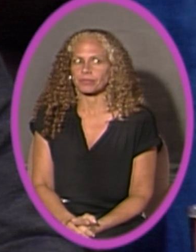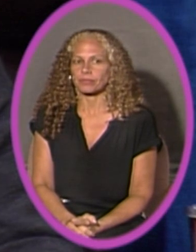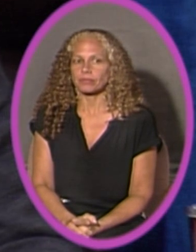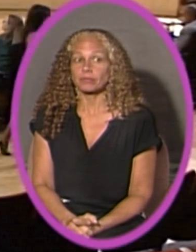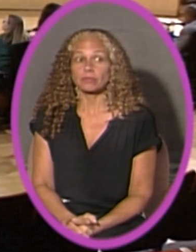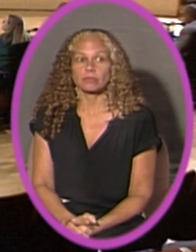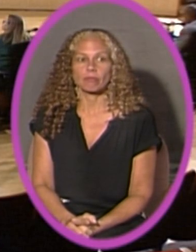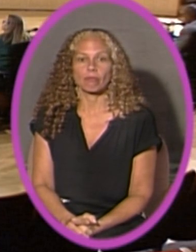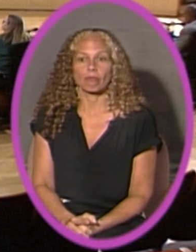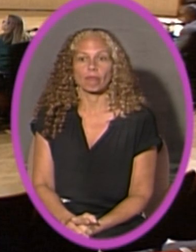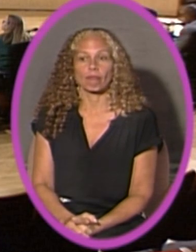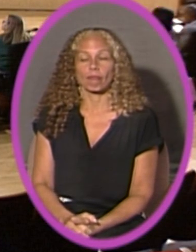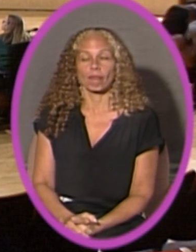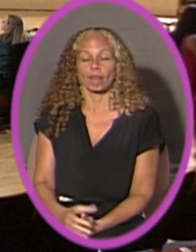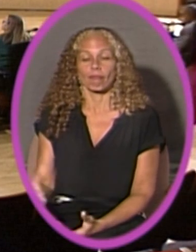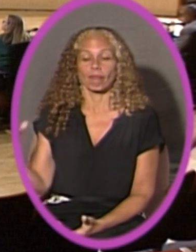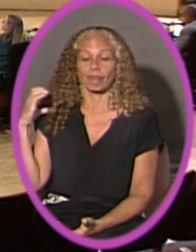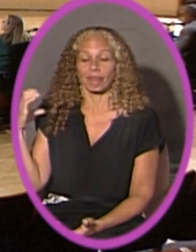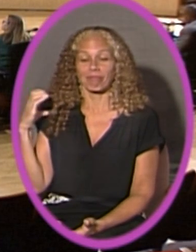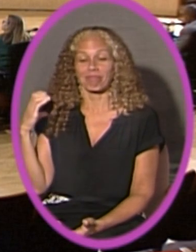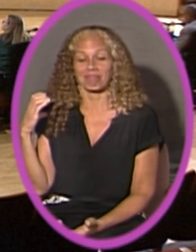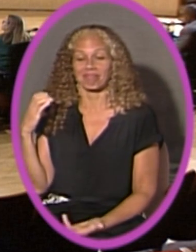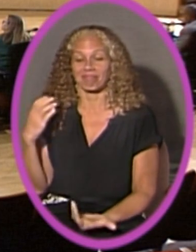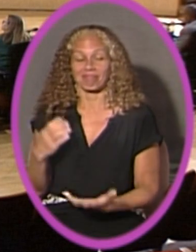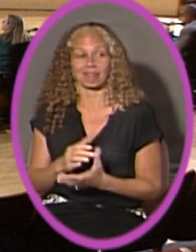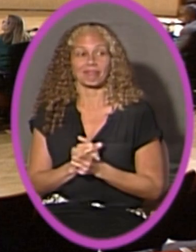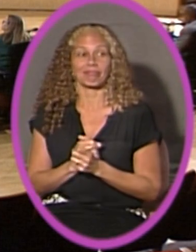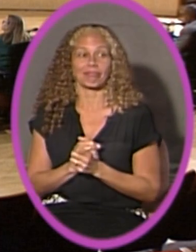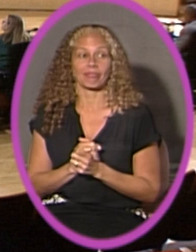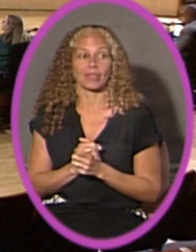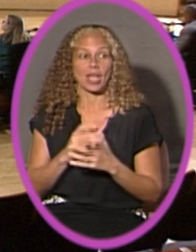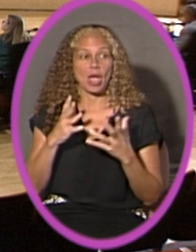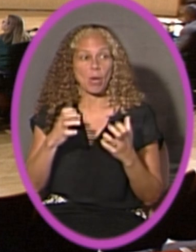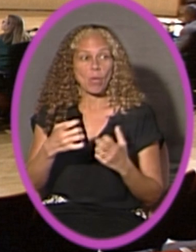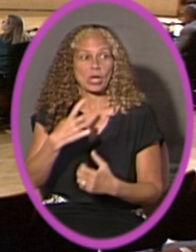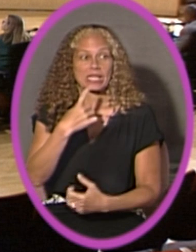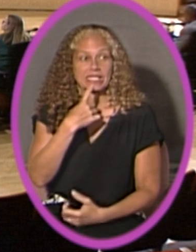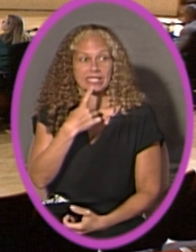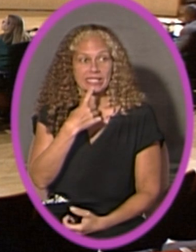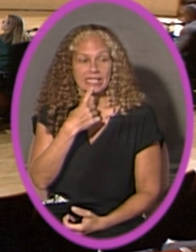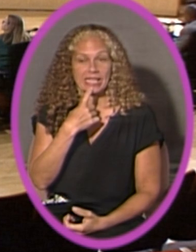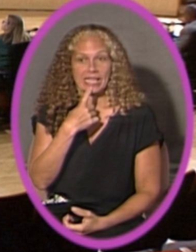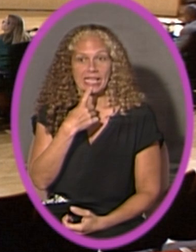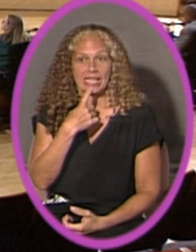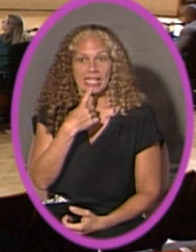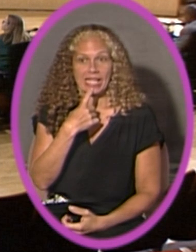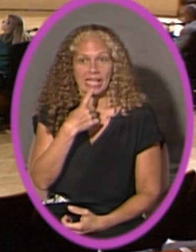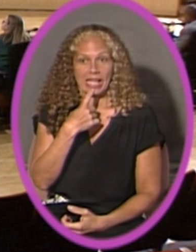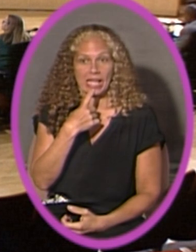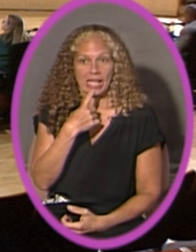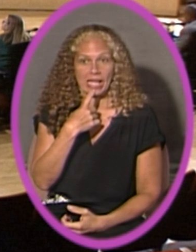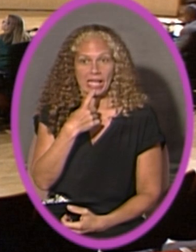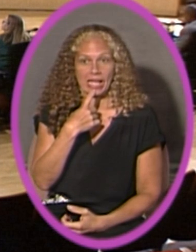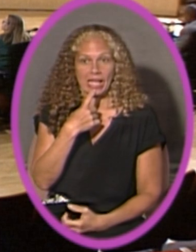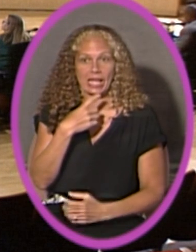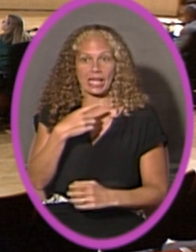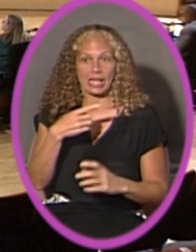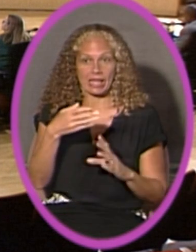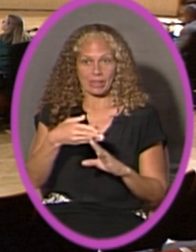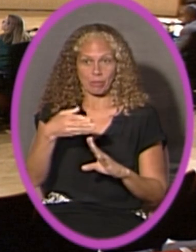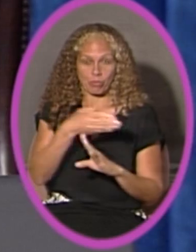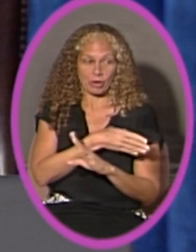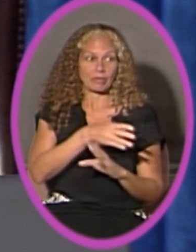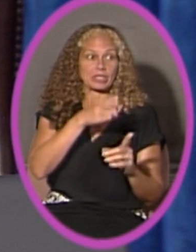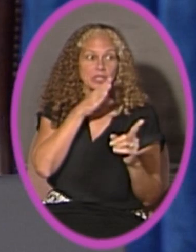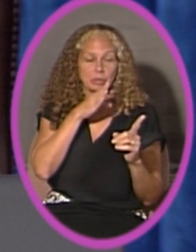Chair. Yes, Ms. Castillo. I would like to point out that this is starting, this previous speaker was